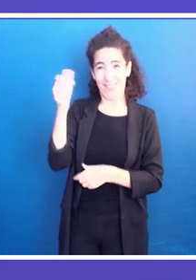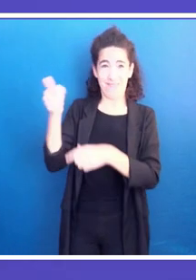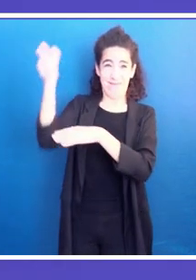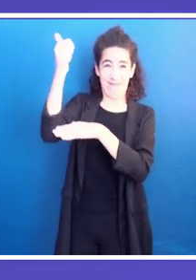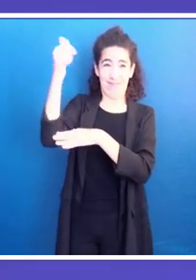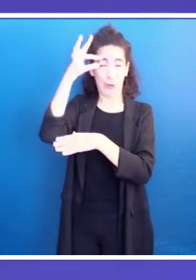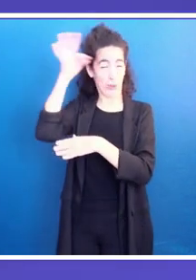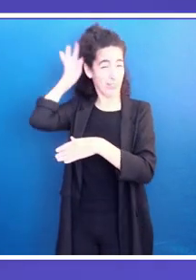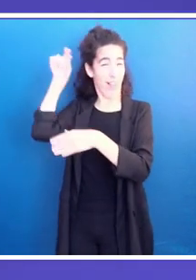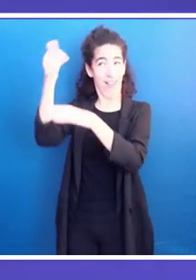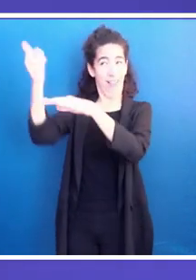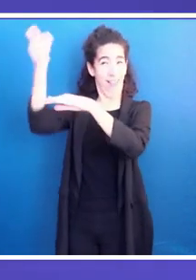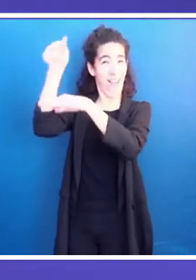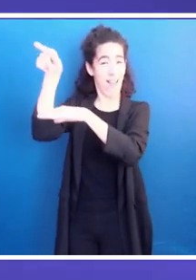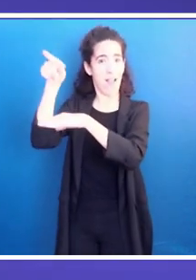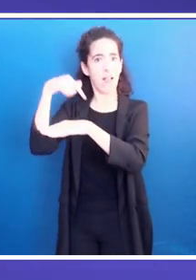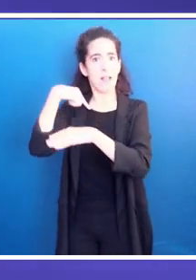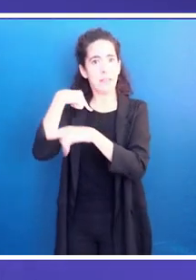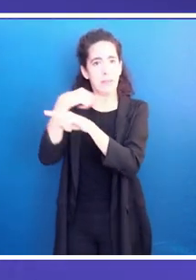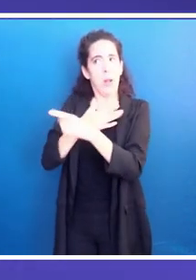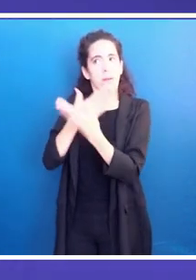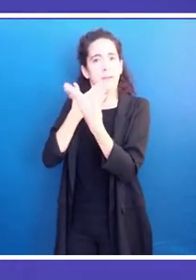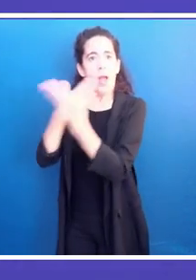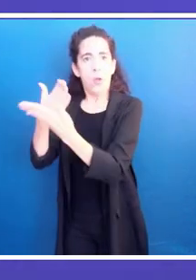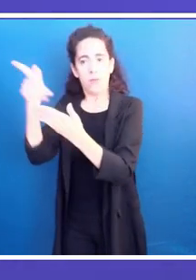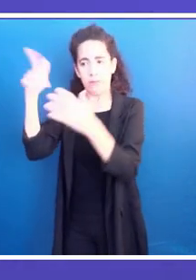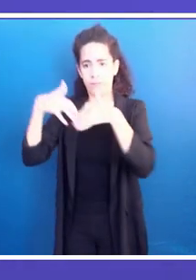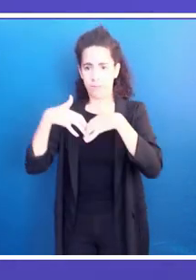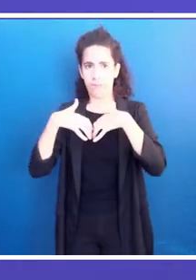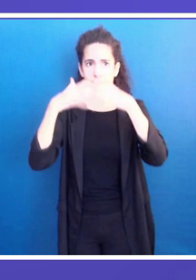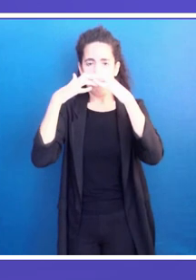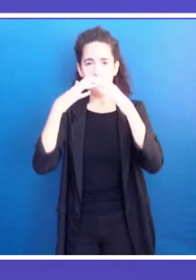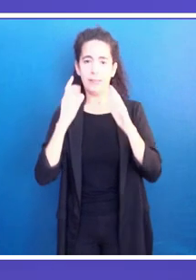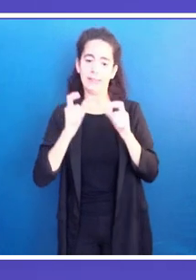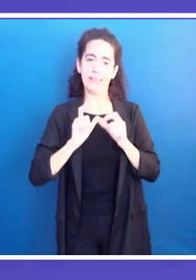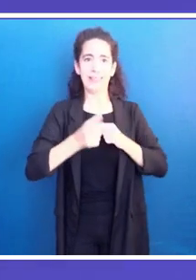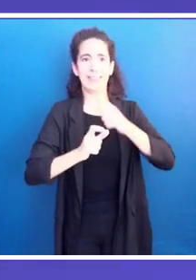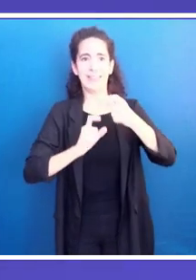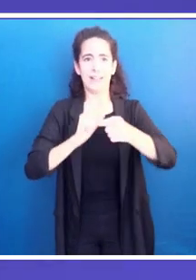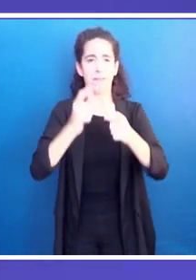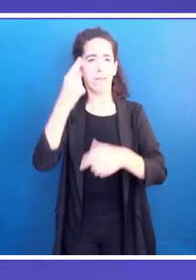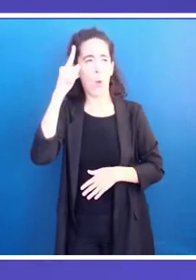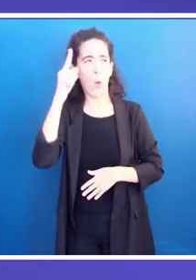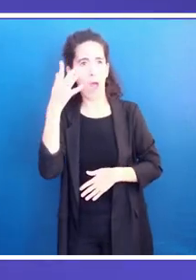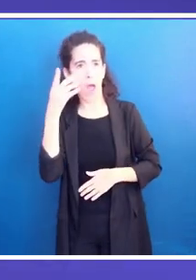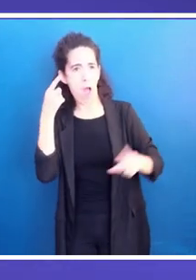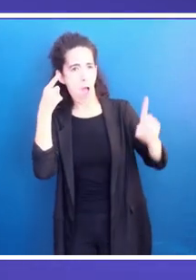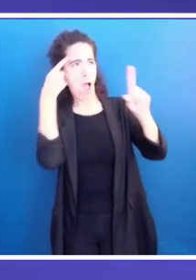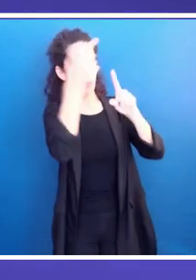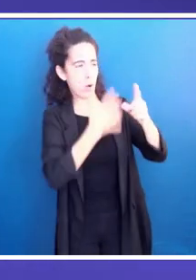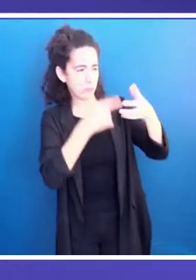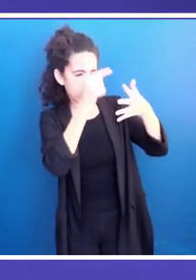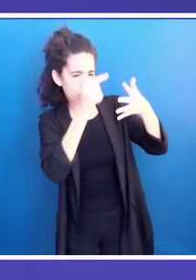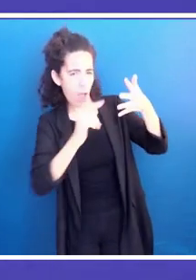order to achieve objectives and goals. The mayor highlighted the importance of the work